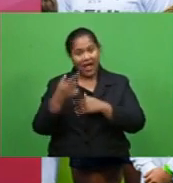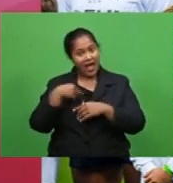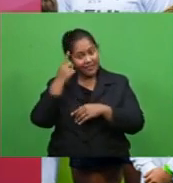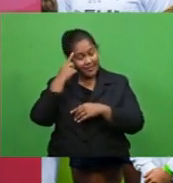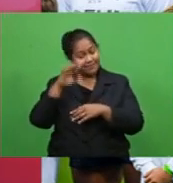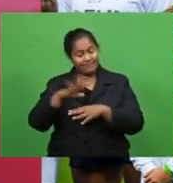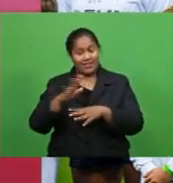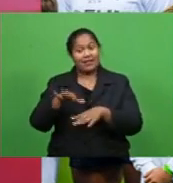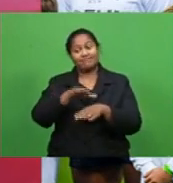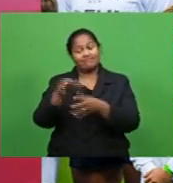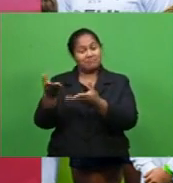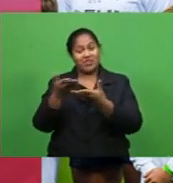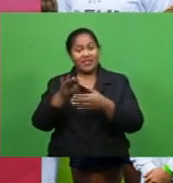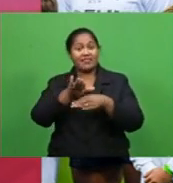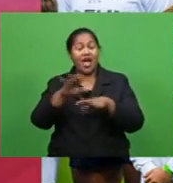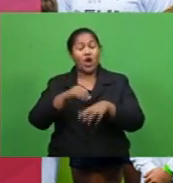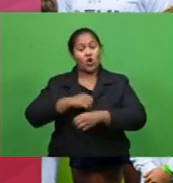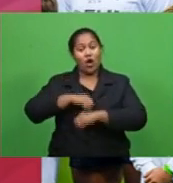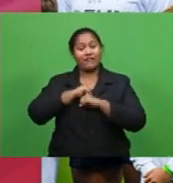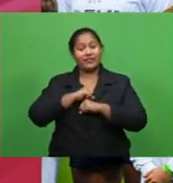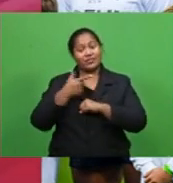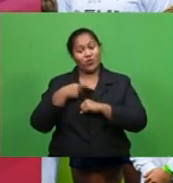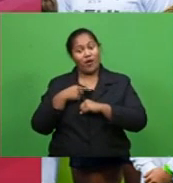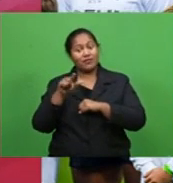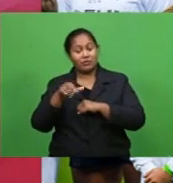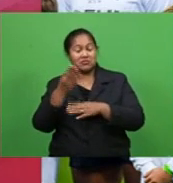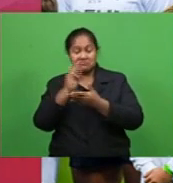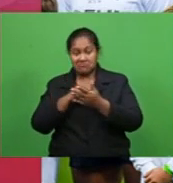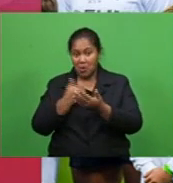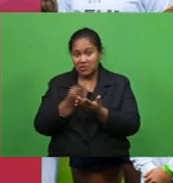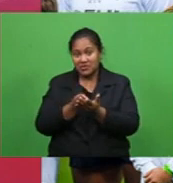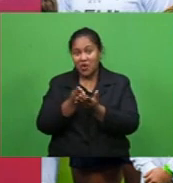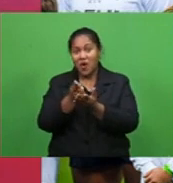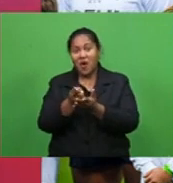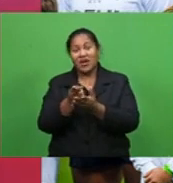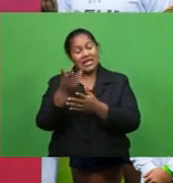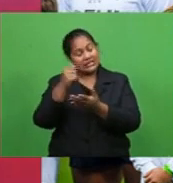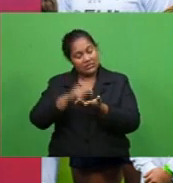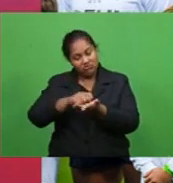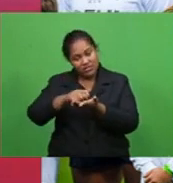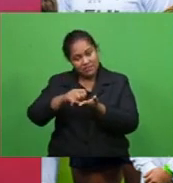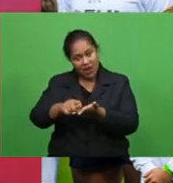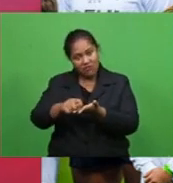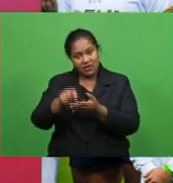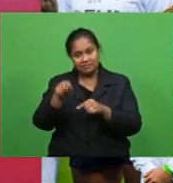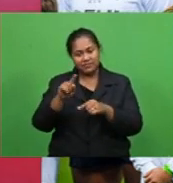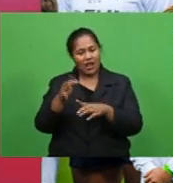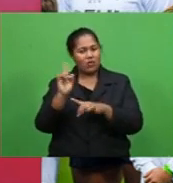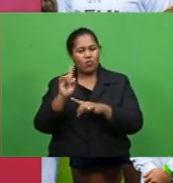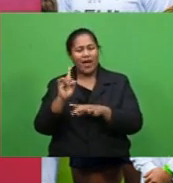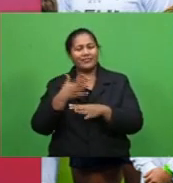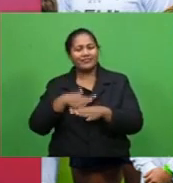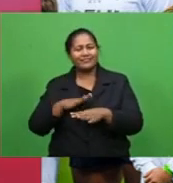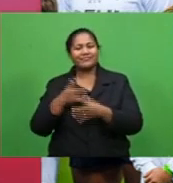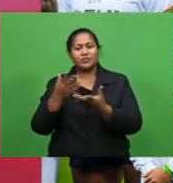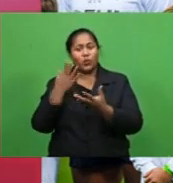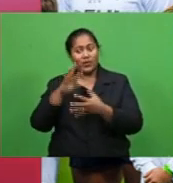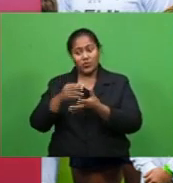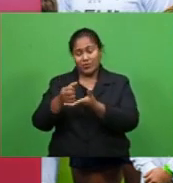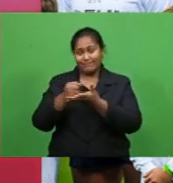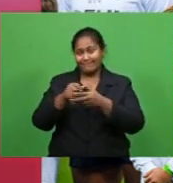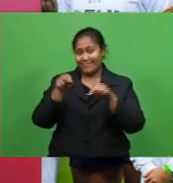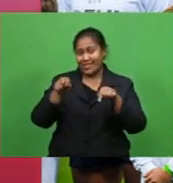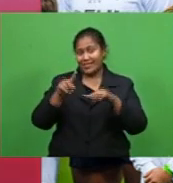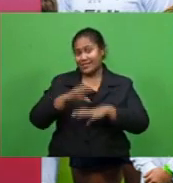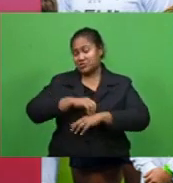confidence of these players by being honest and being transparent and once you do once you gain these